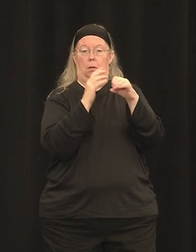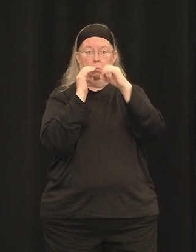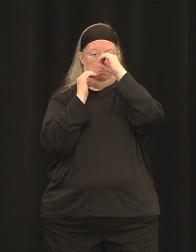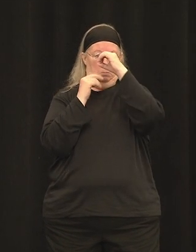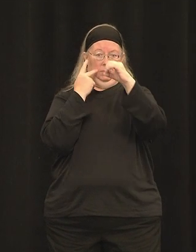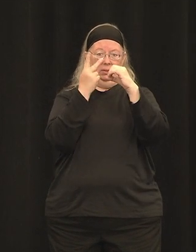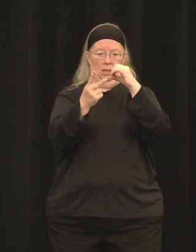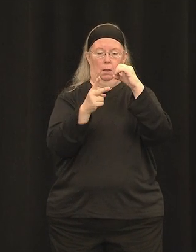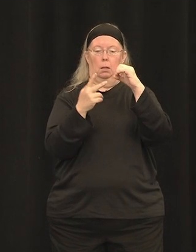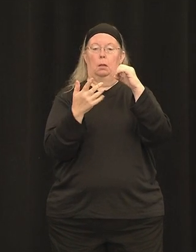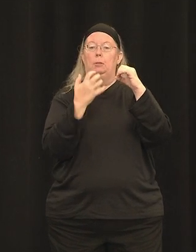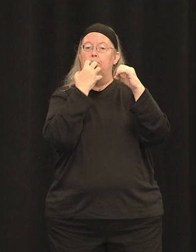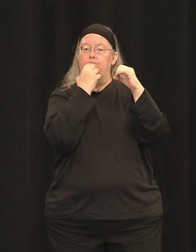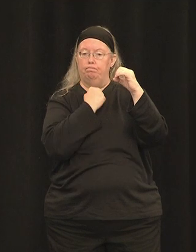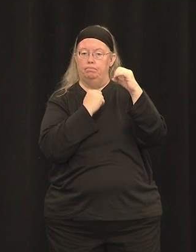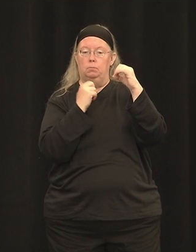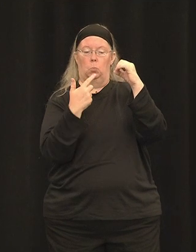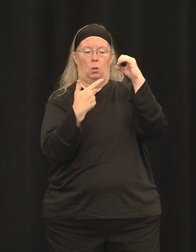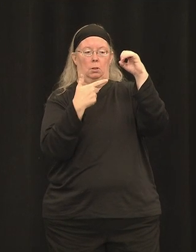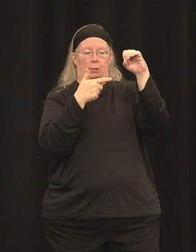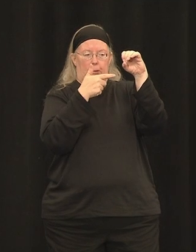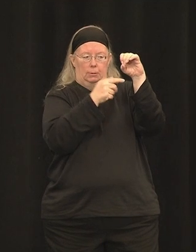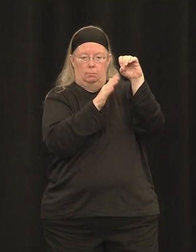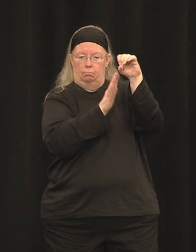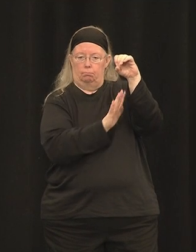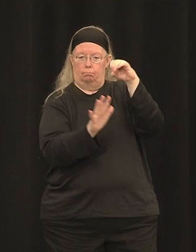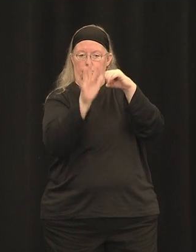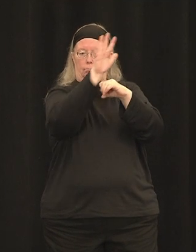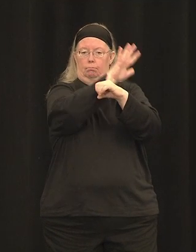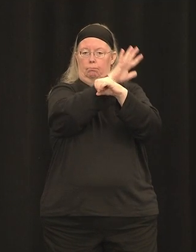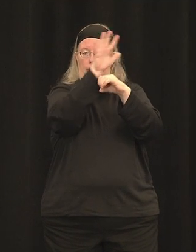myosin 7a to those cones, then we have a winner.